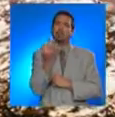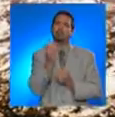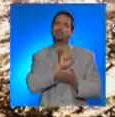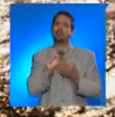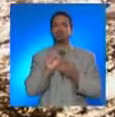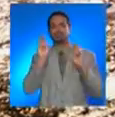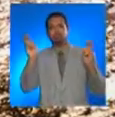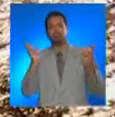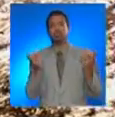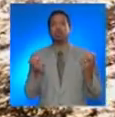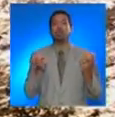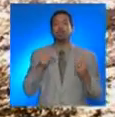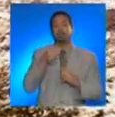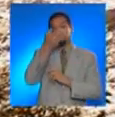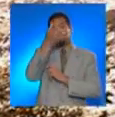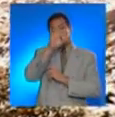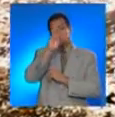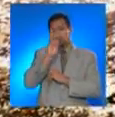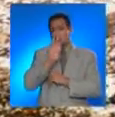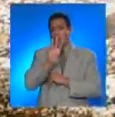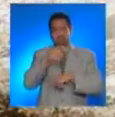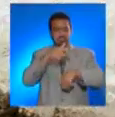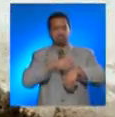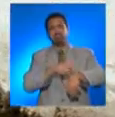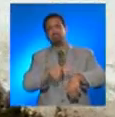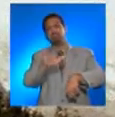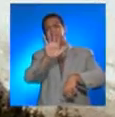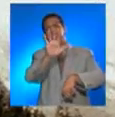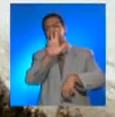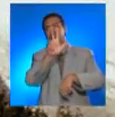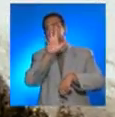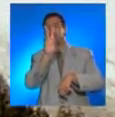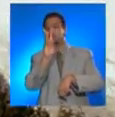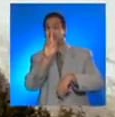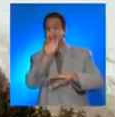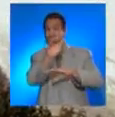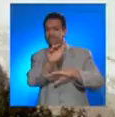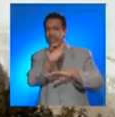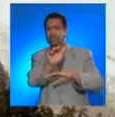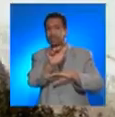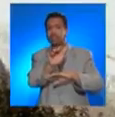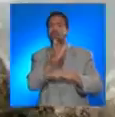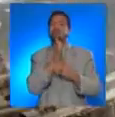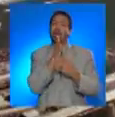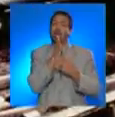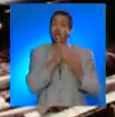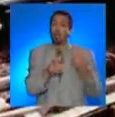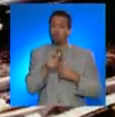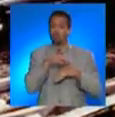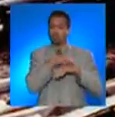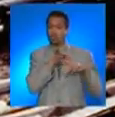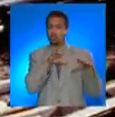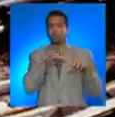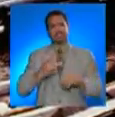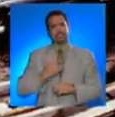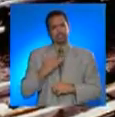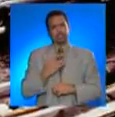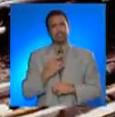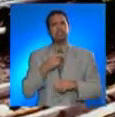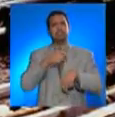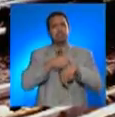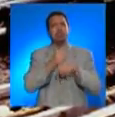27, 1964, at 5.36 PM. In some areas, the earthquake was felt for minutes.